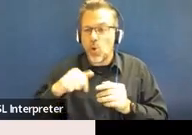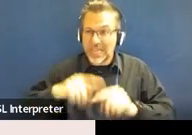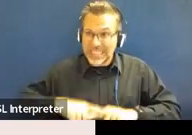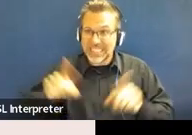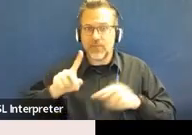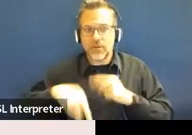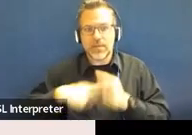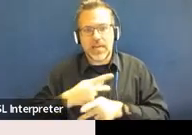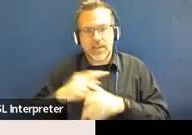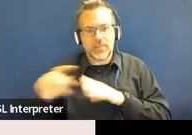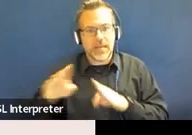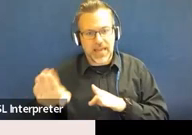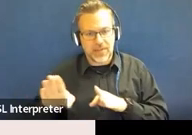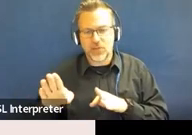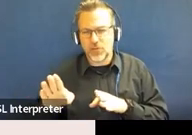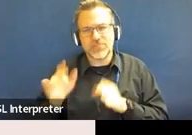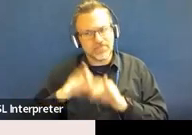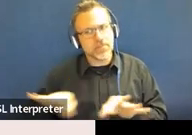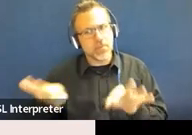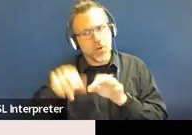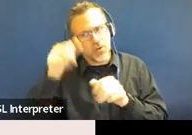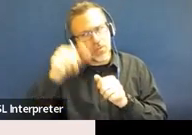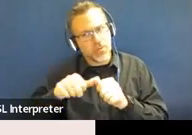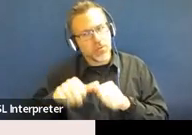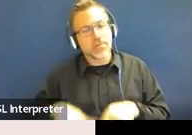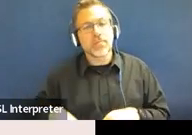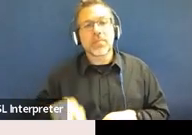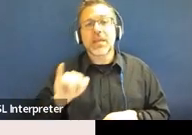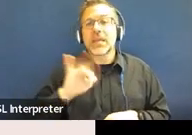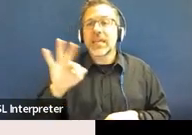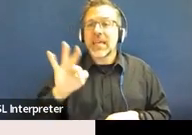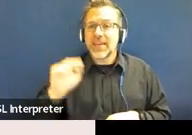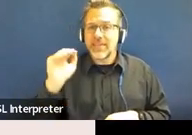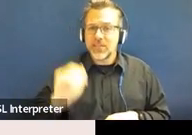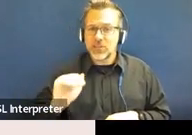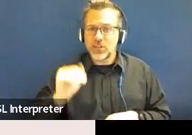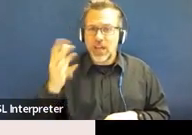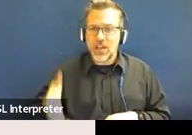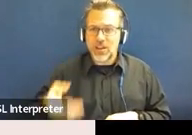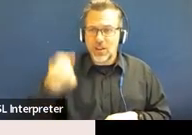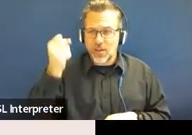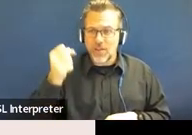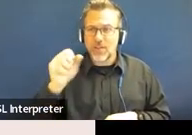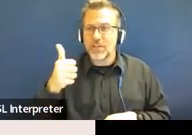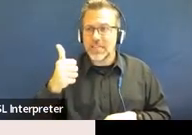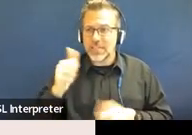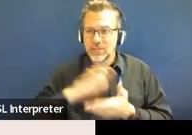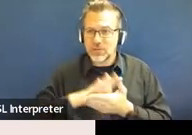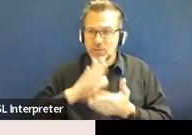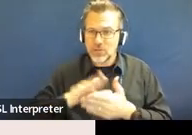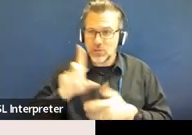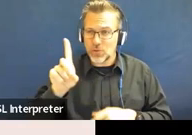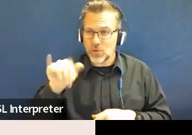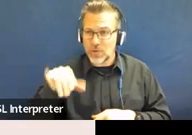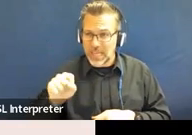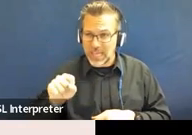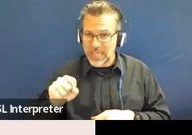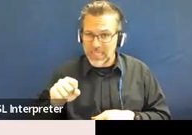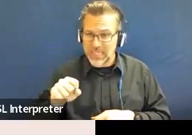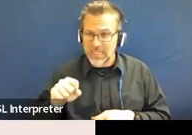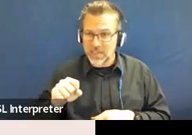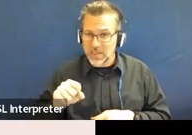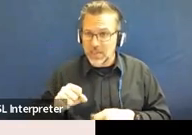So, if the child has been removed from their current placement for 10 school days in the same school,